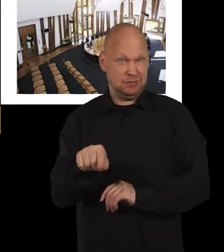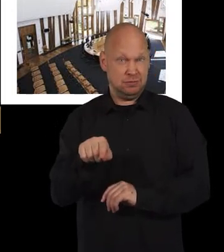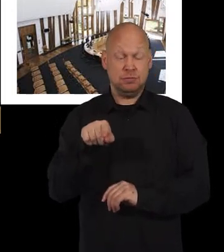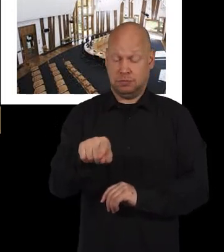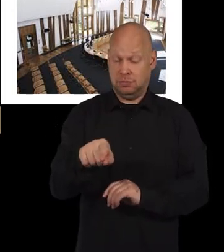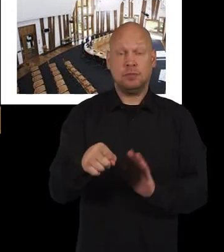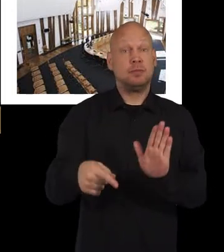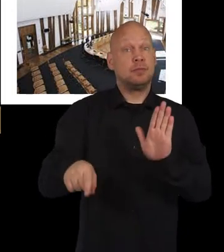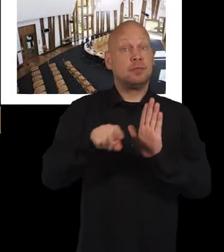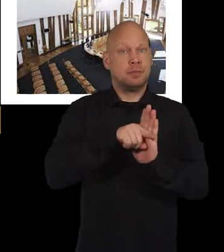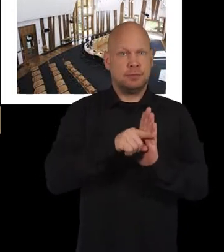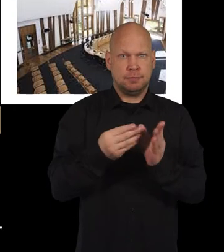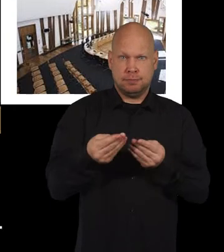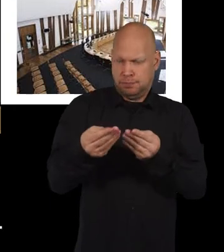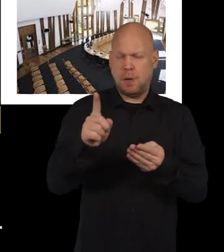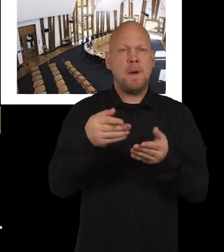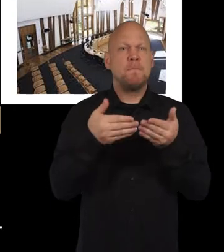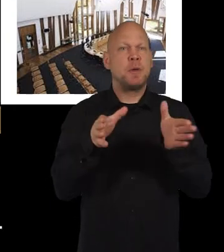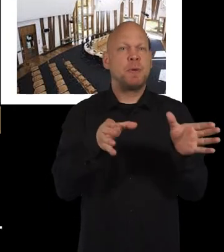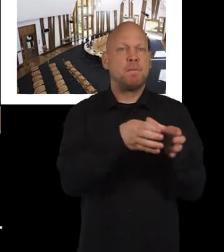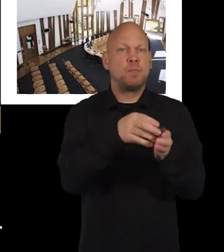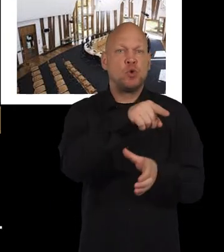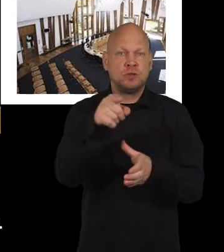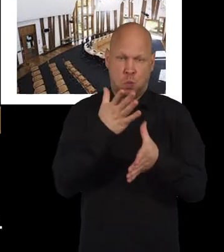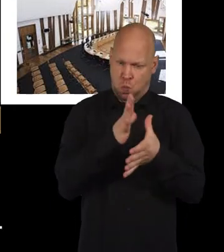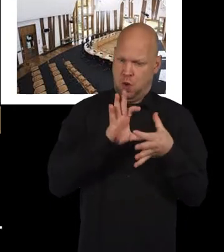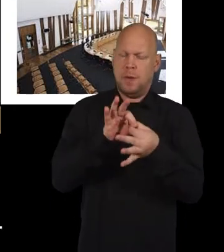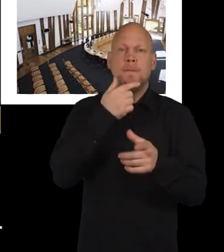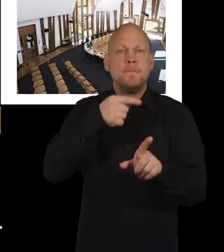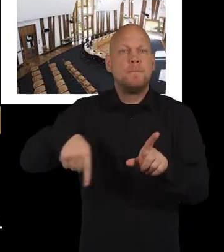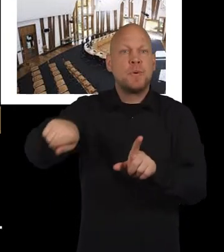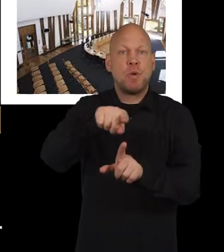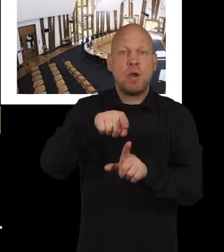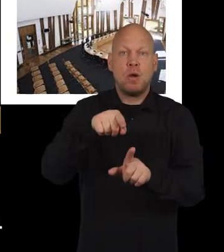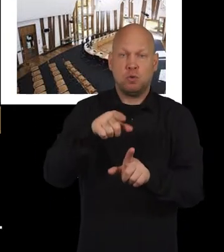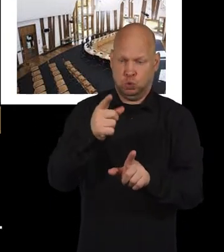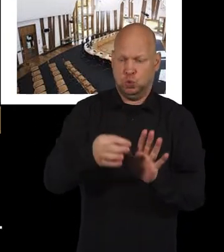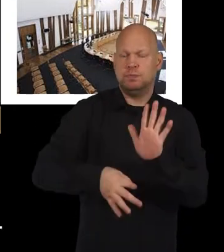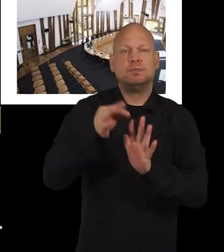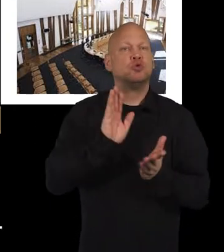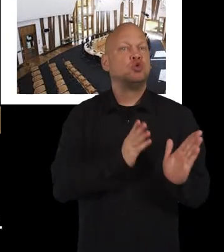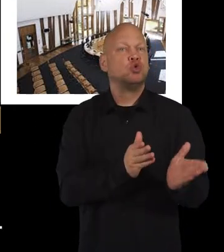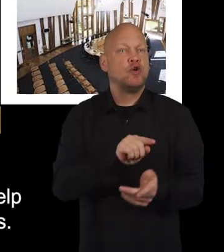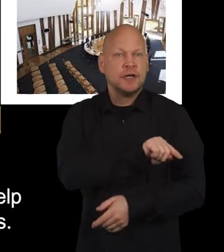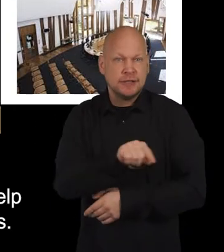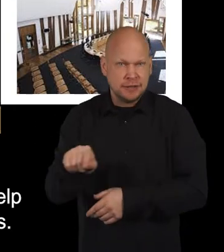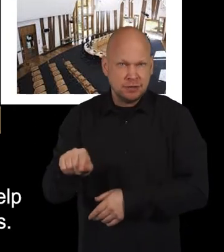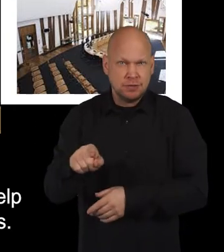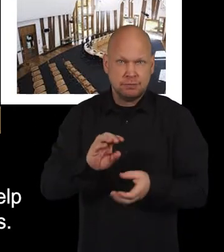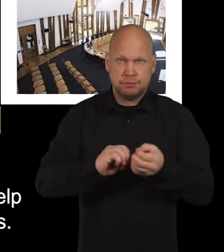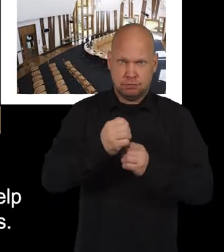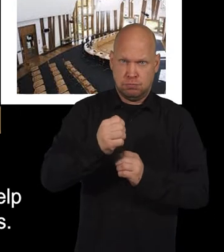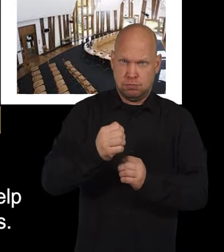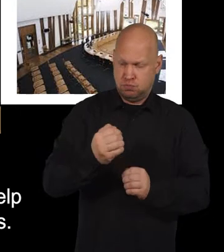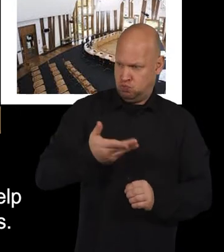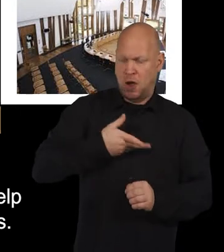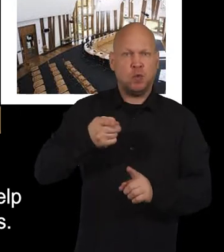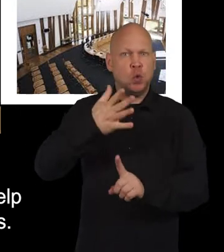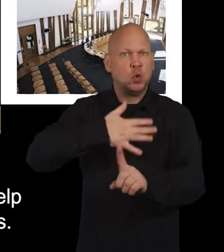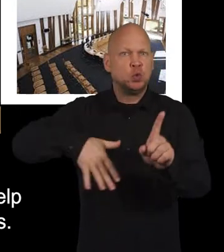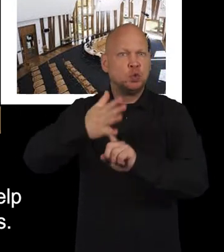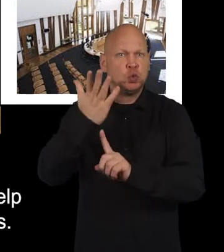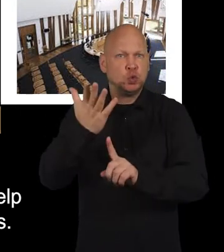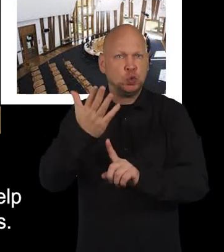The Act places duties on public bodies to work with people to improve services. It also creates rights for